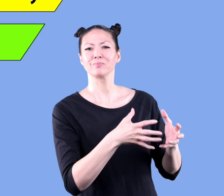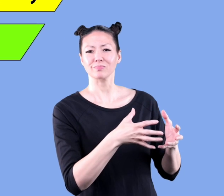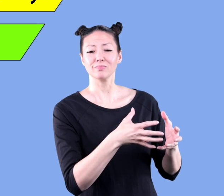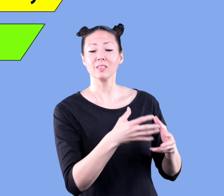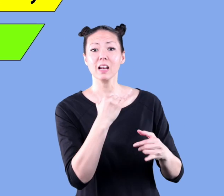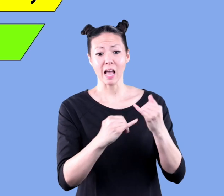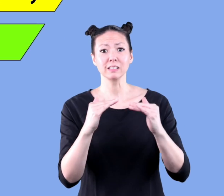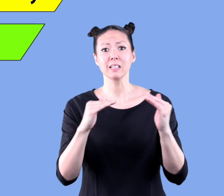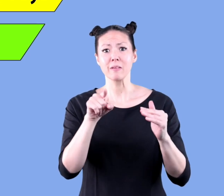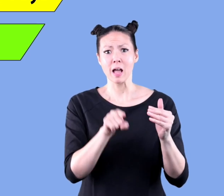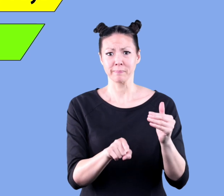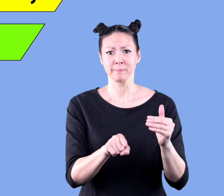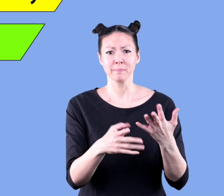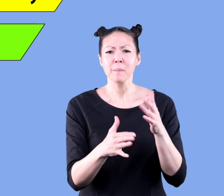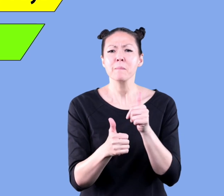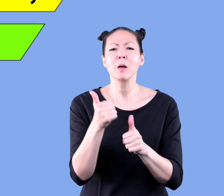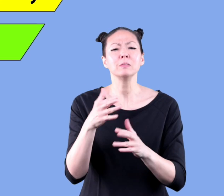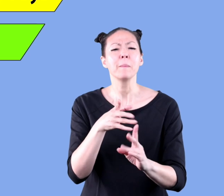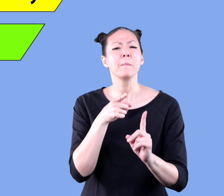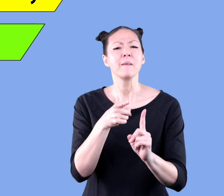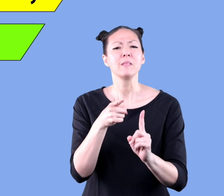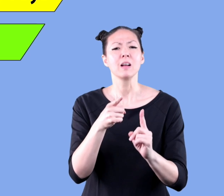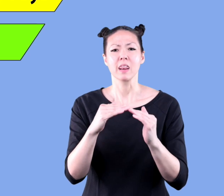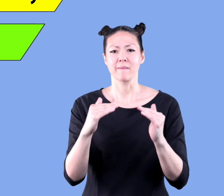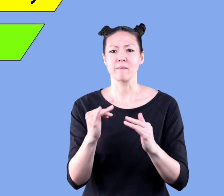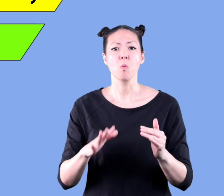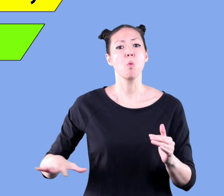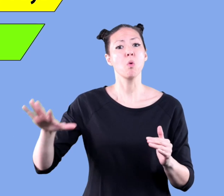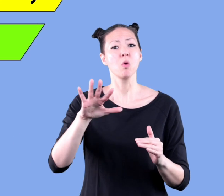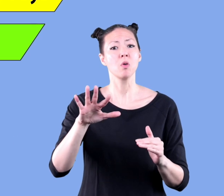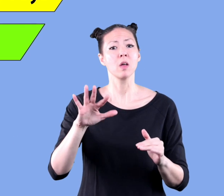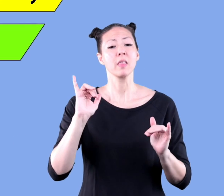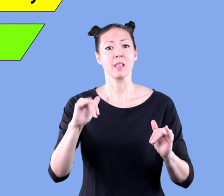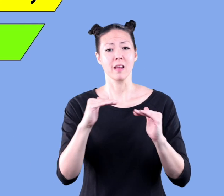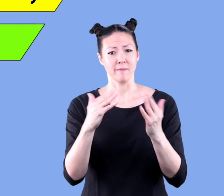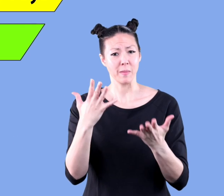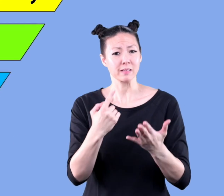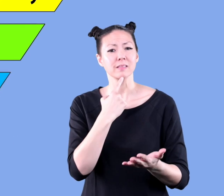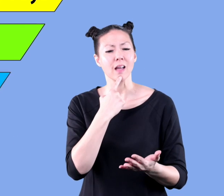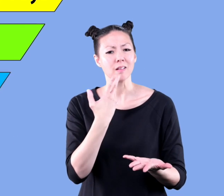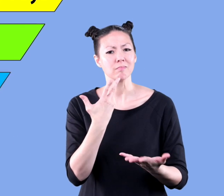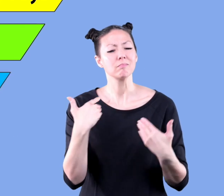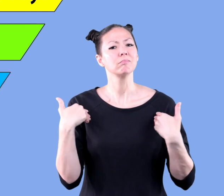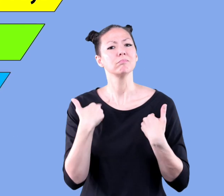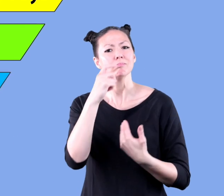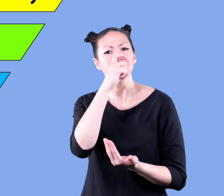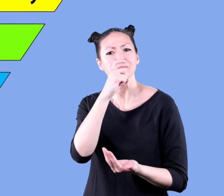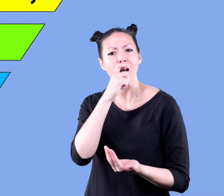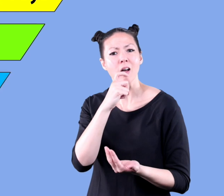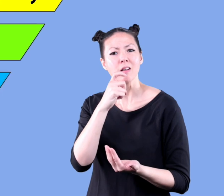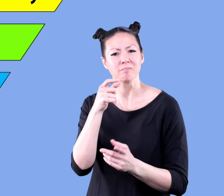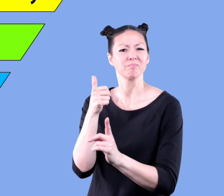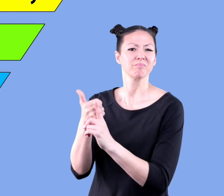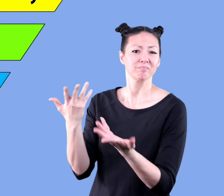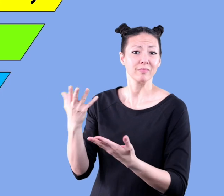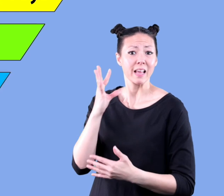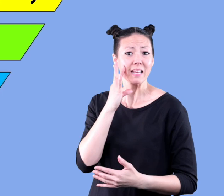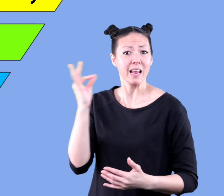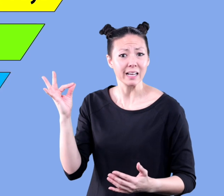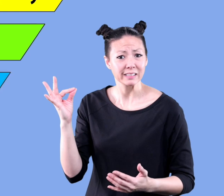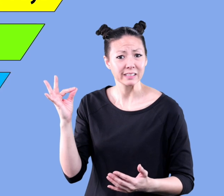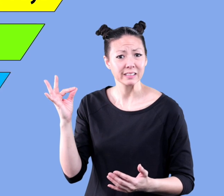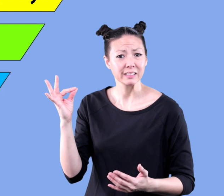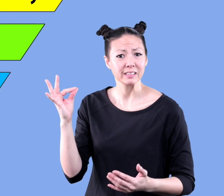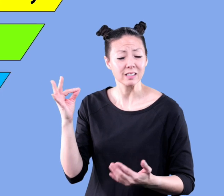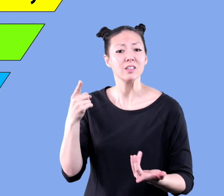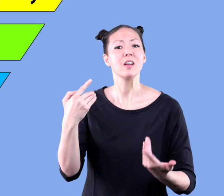the last level is the most specific level of all this level might simply say stuffed animals